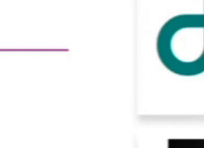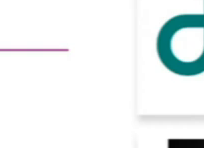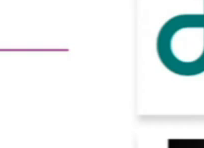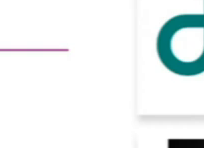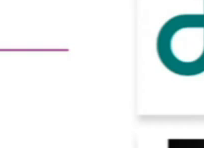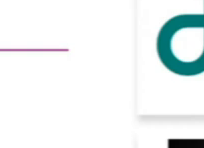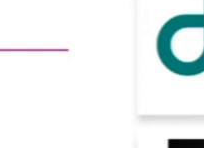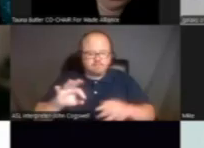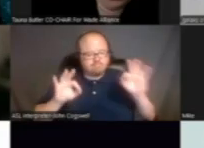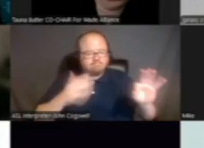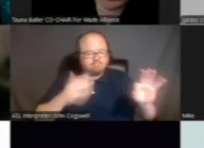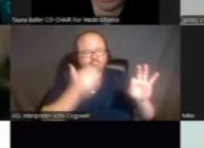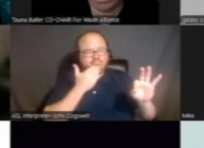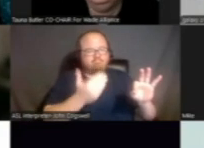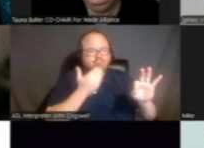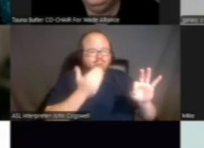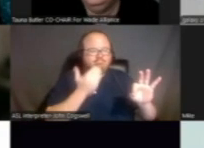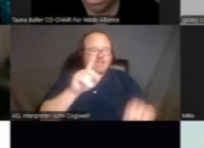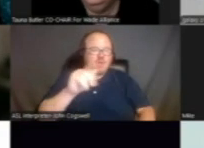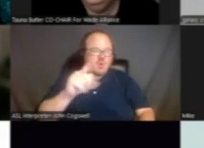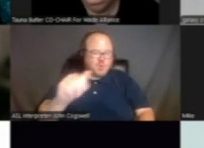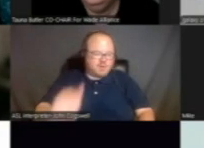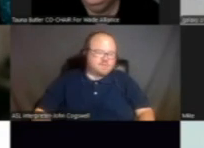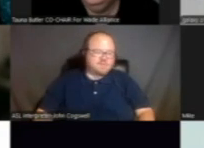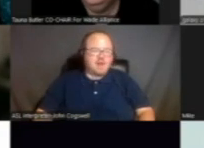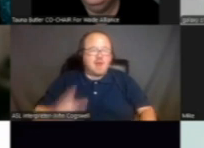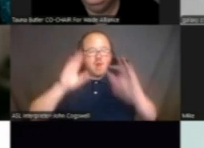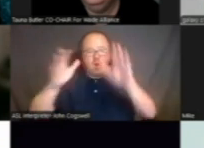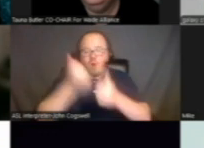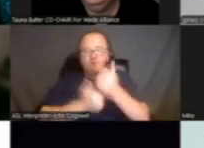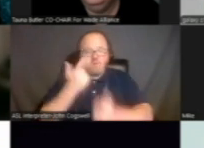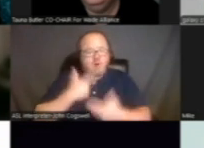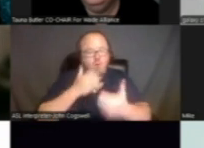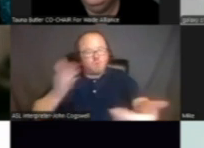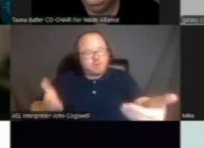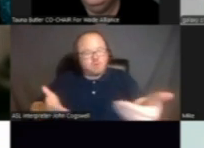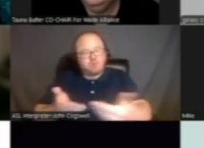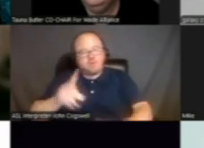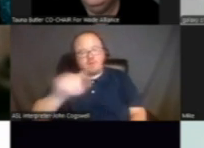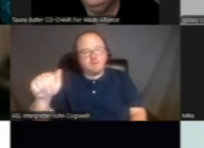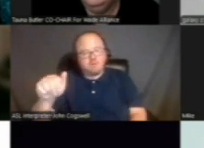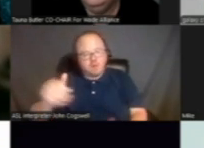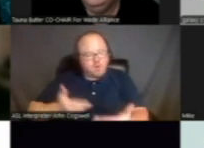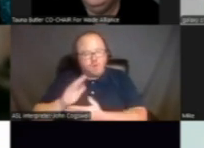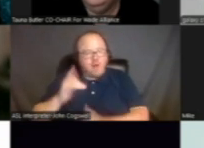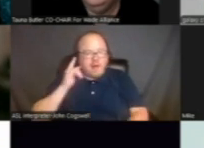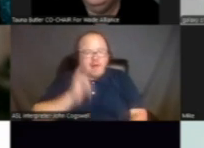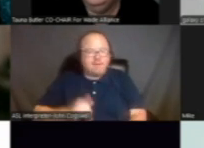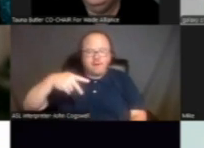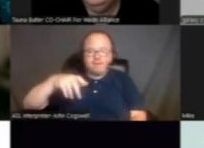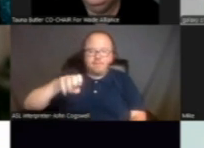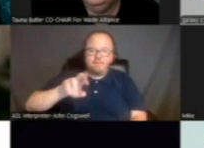Thank you. Thank you, Dakota. Hello, everyone. I wanted to introduce the Disability Rights California Peer